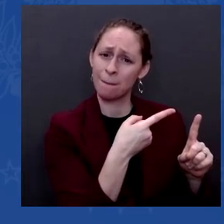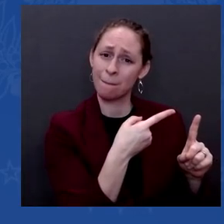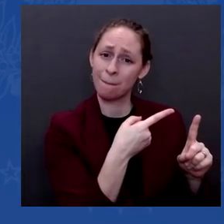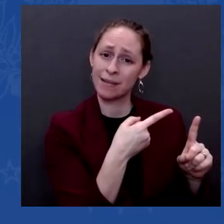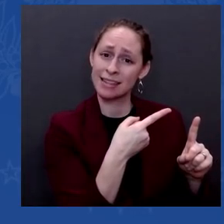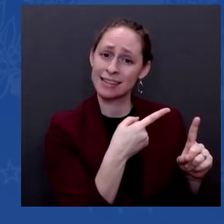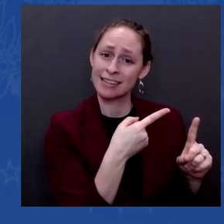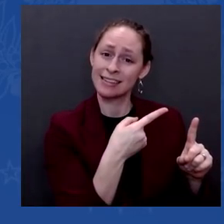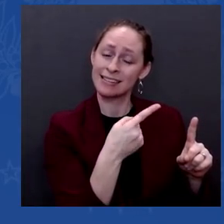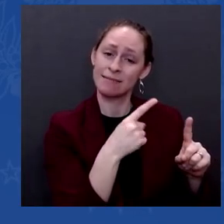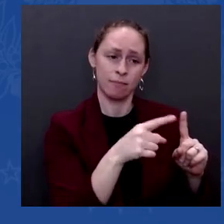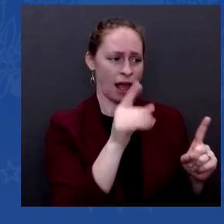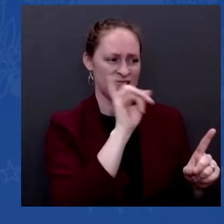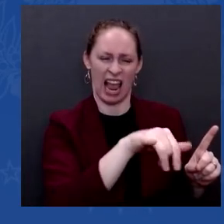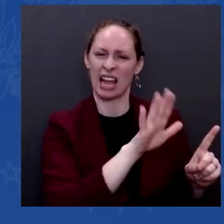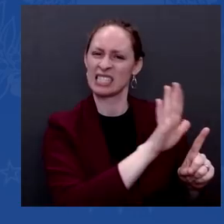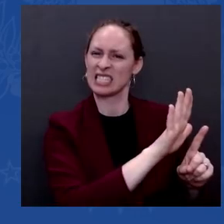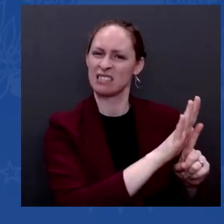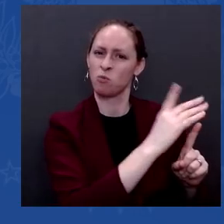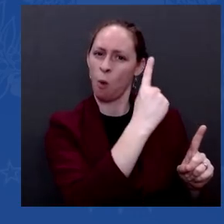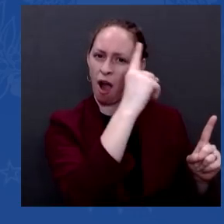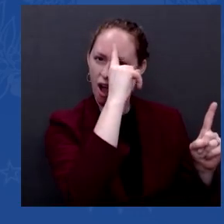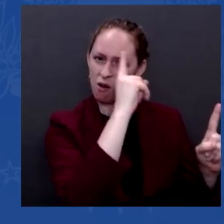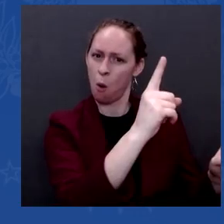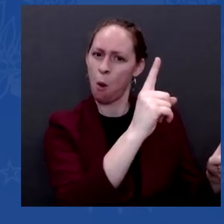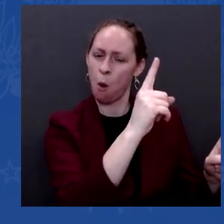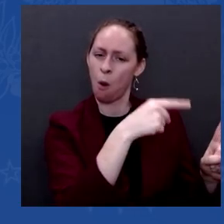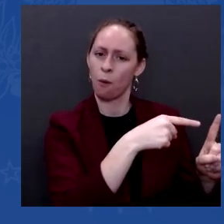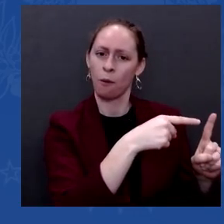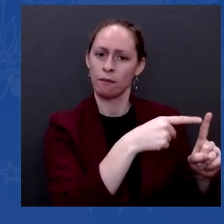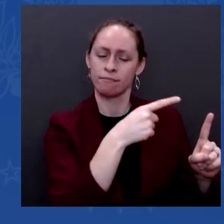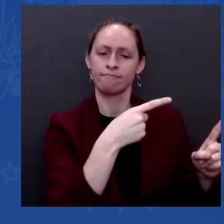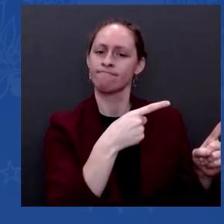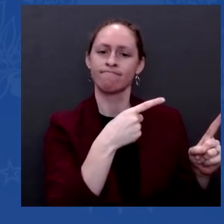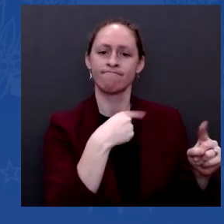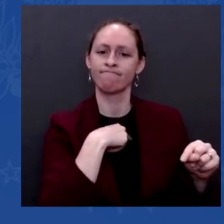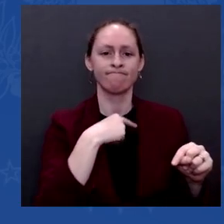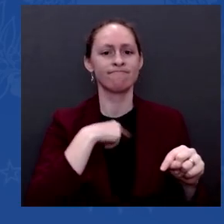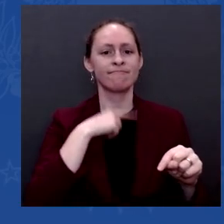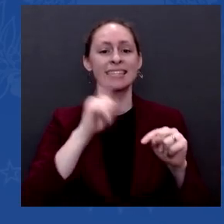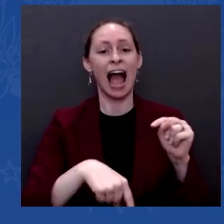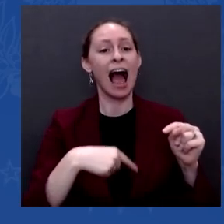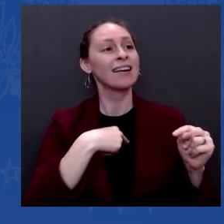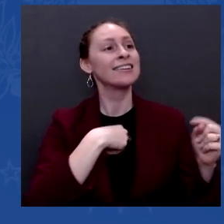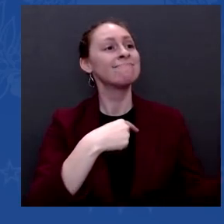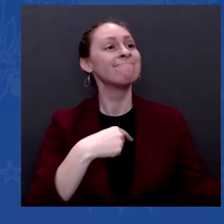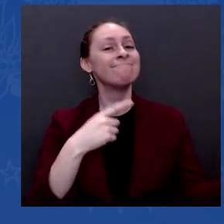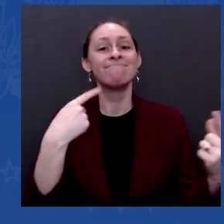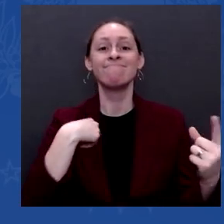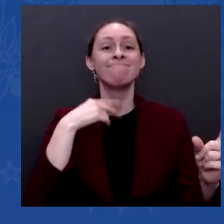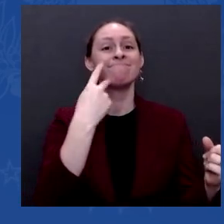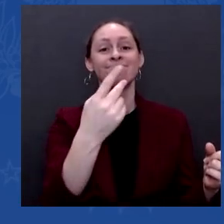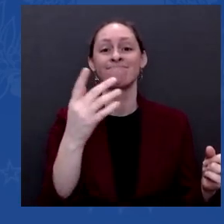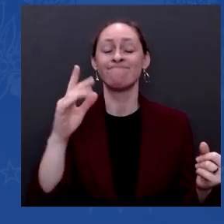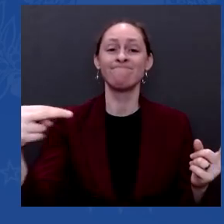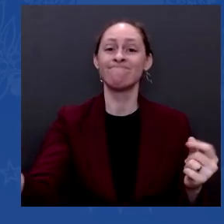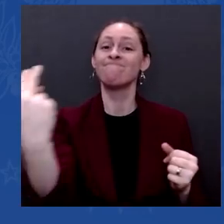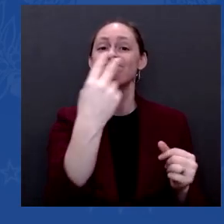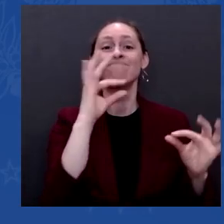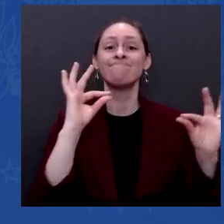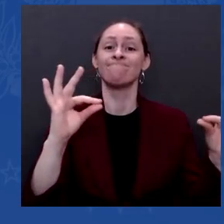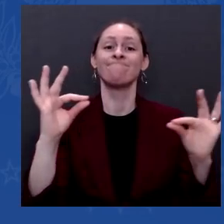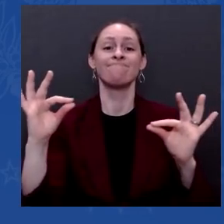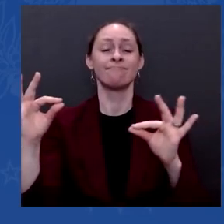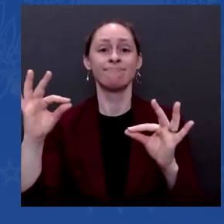his mind, with the public at large. And that's okay. I'm a big boy. I've been here before. But the fact is that I think that